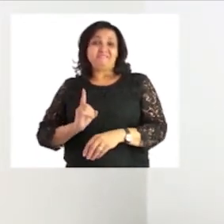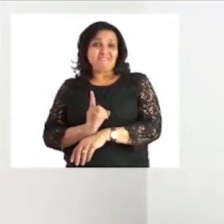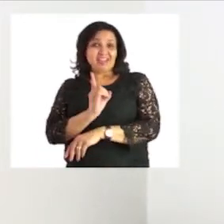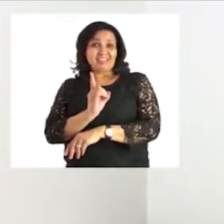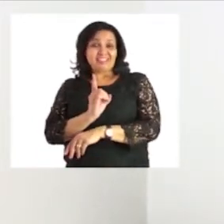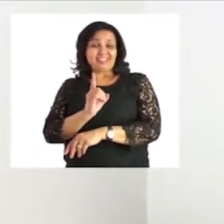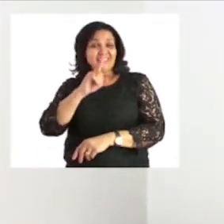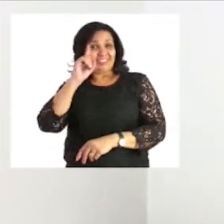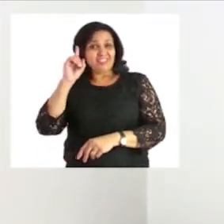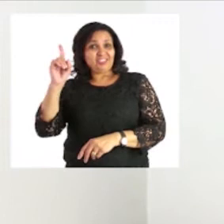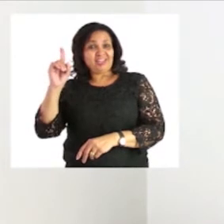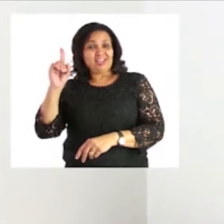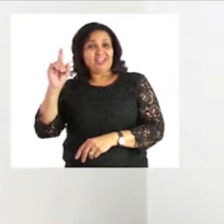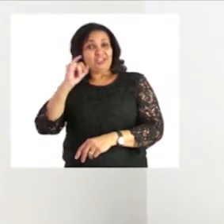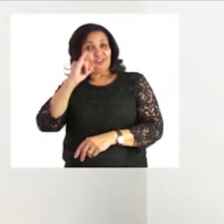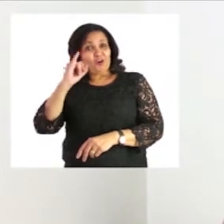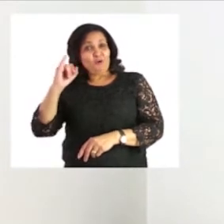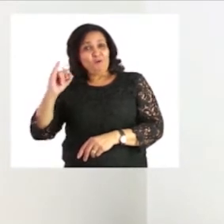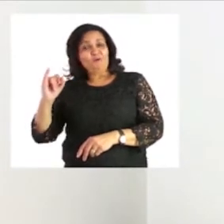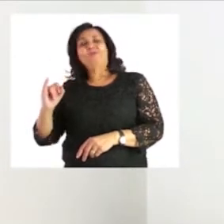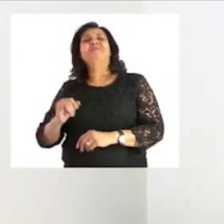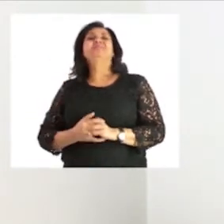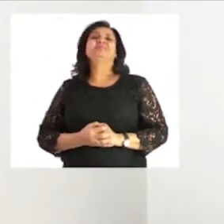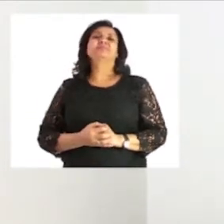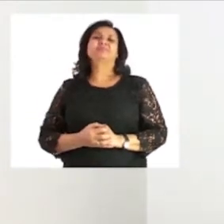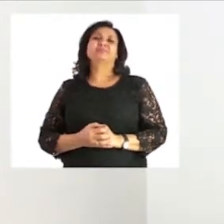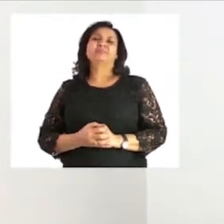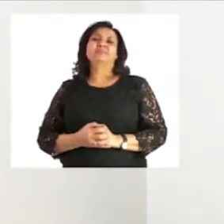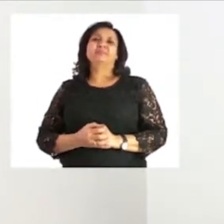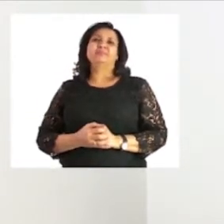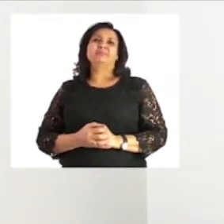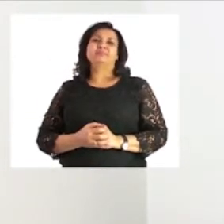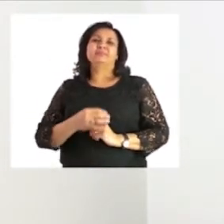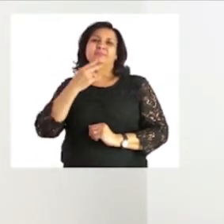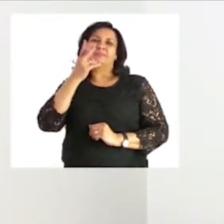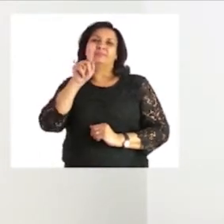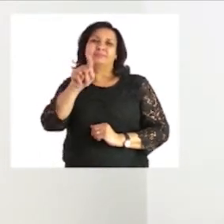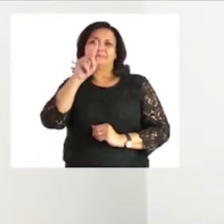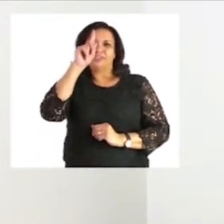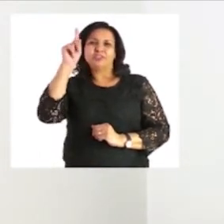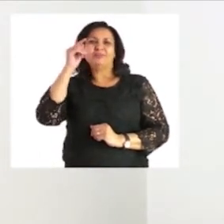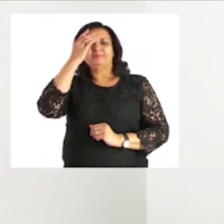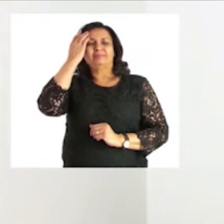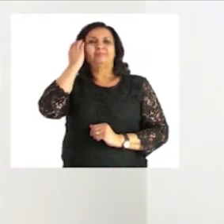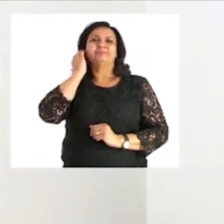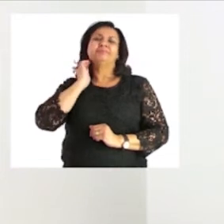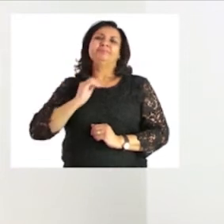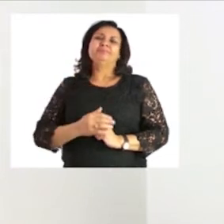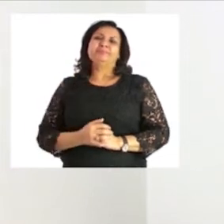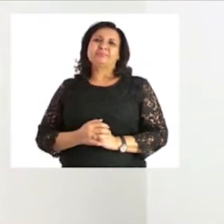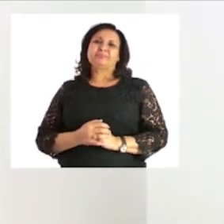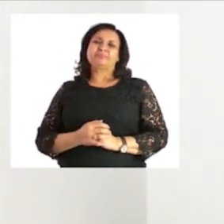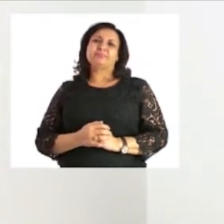write the triangle draw a triangle triangle the blackboard so on will start at the top and i go to